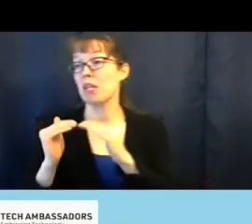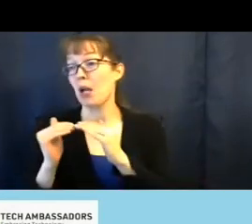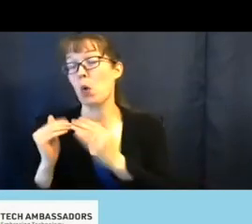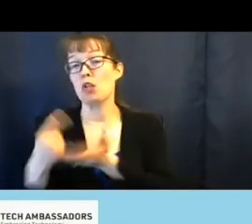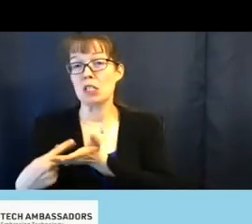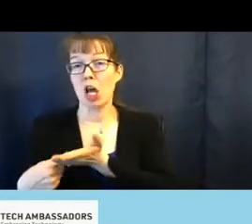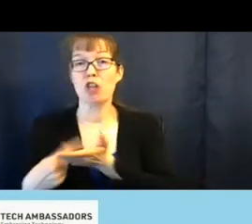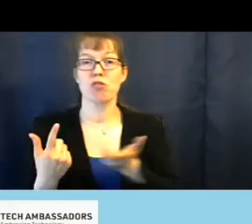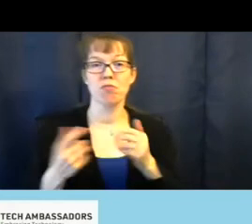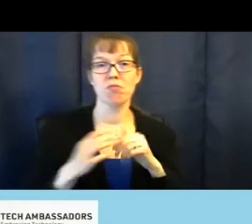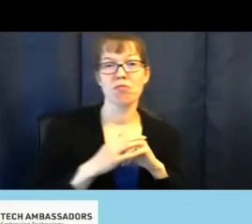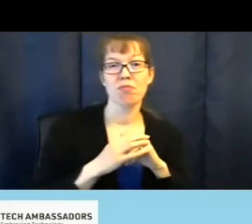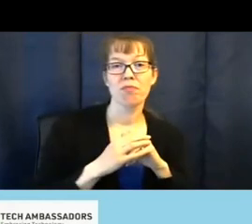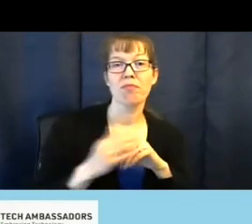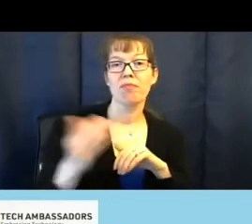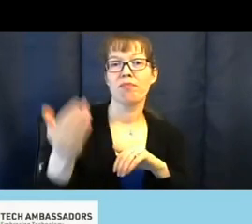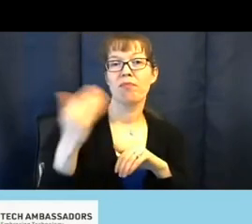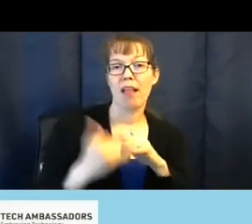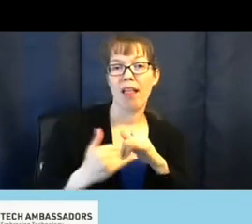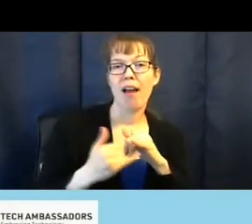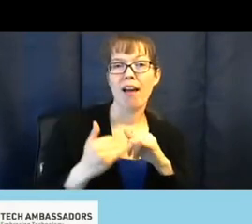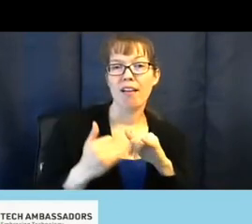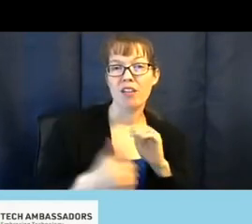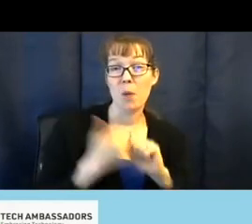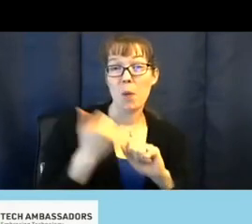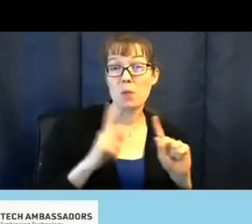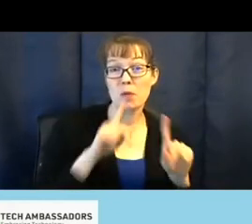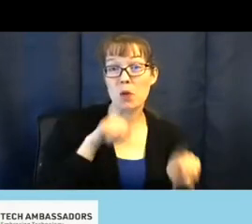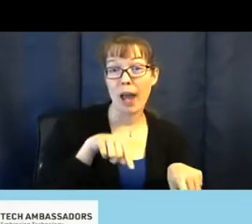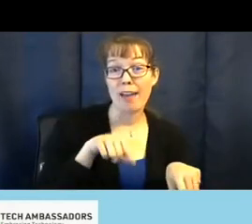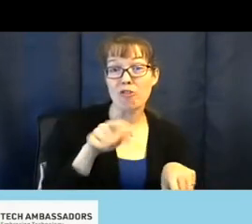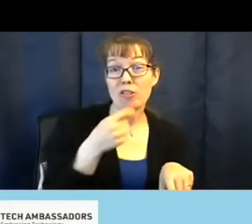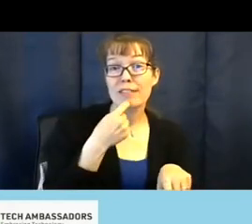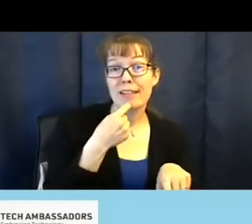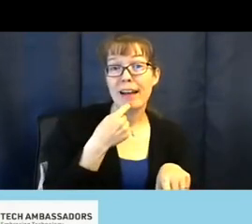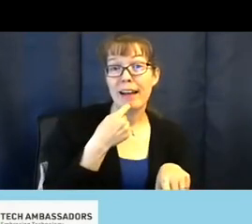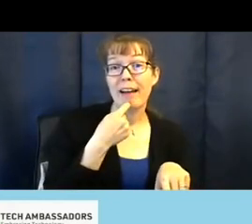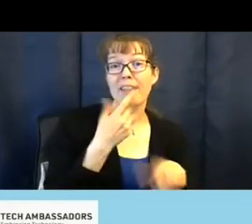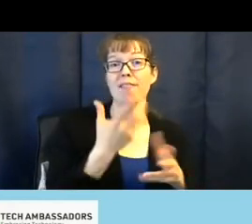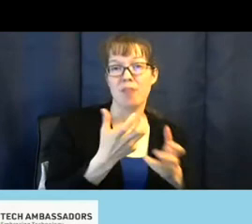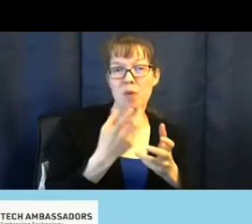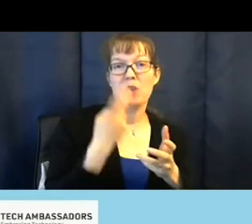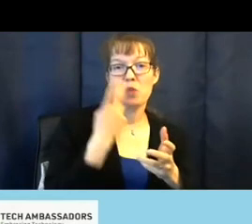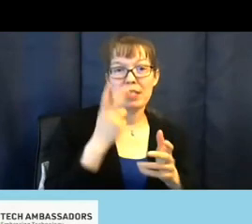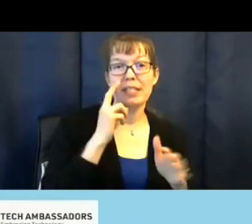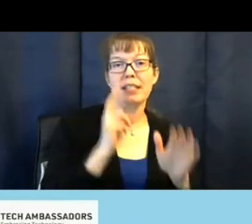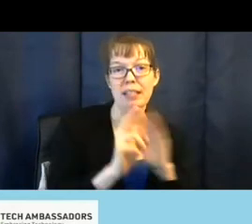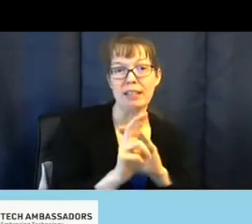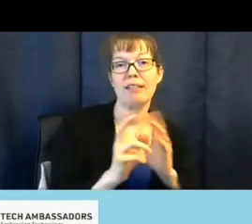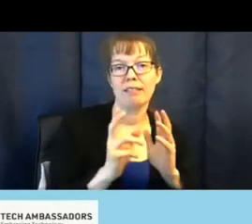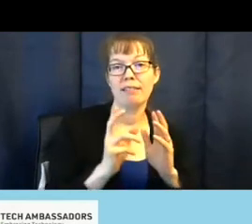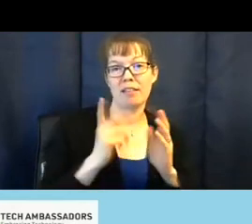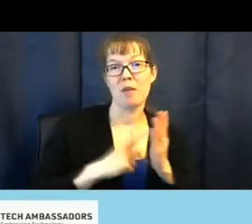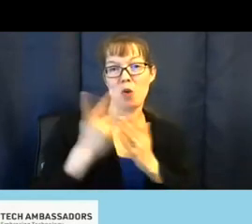last, the vast majority of folks who answered that poll question said that they would like to see our